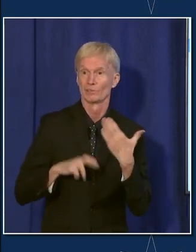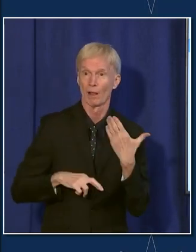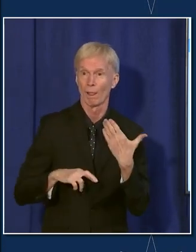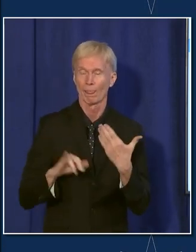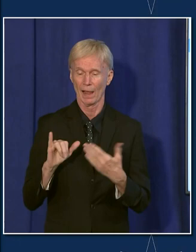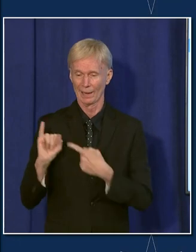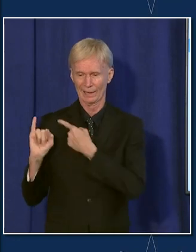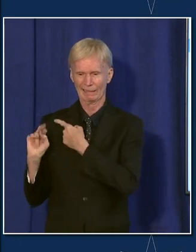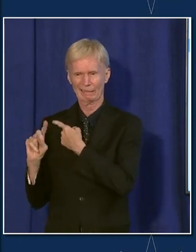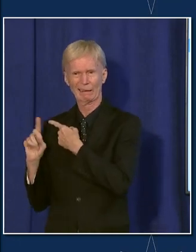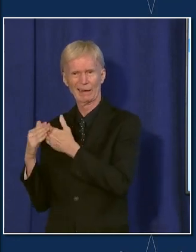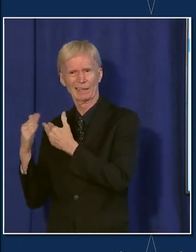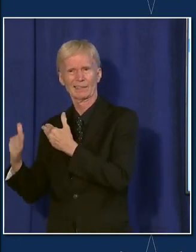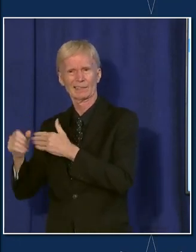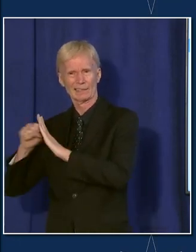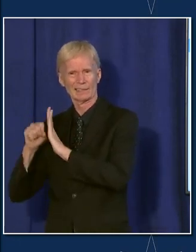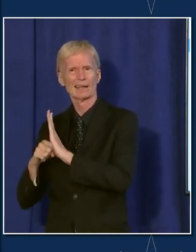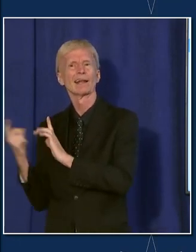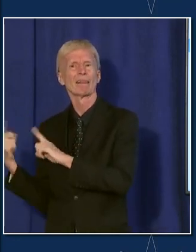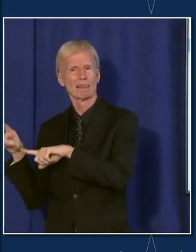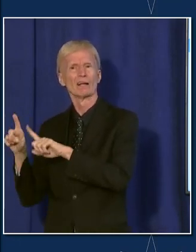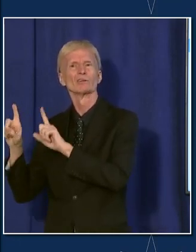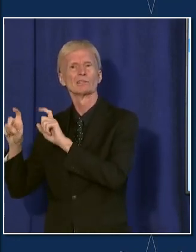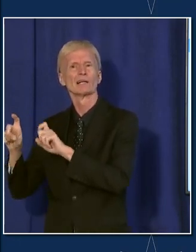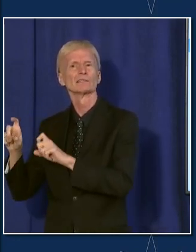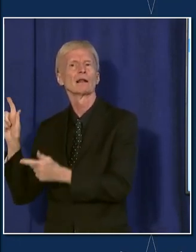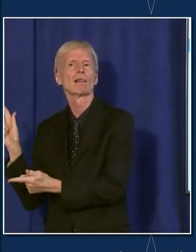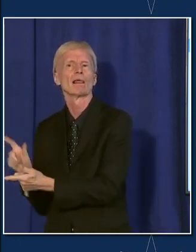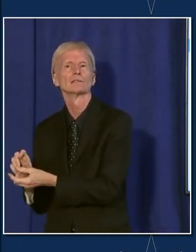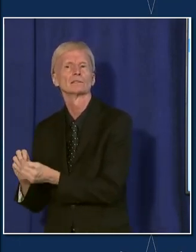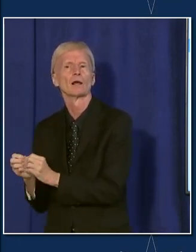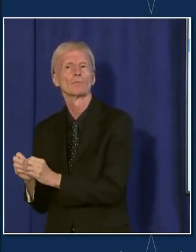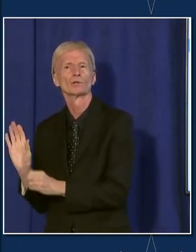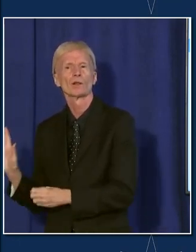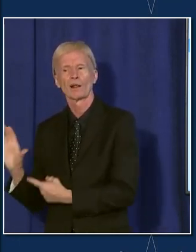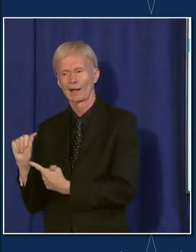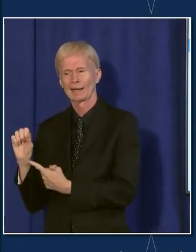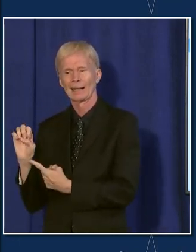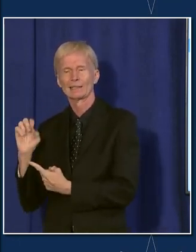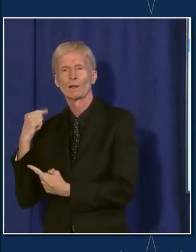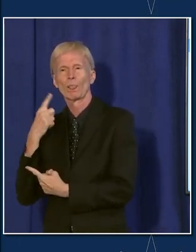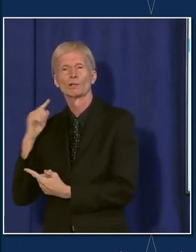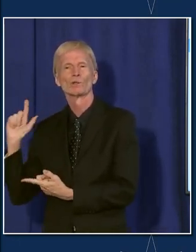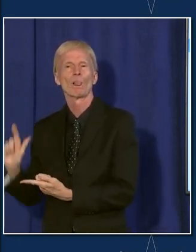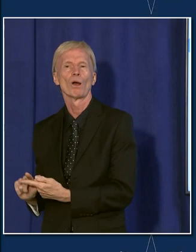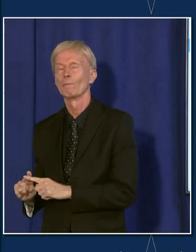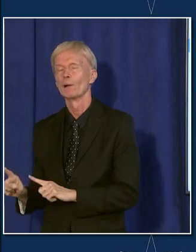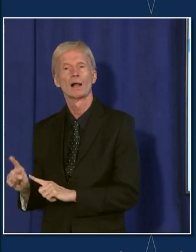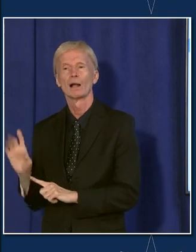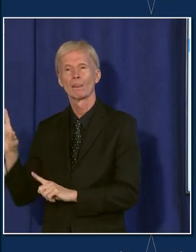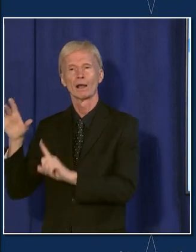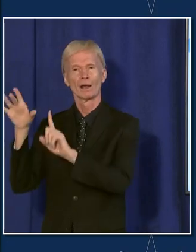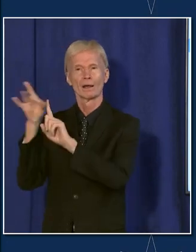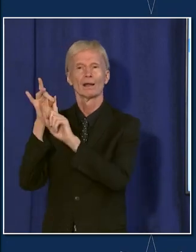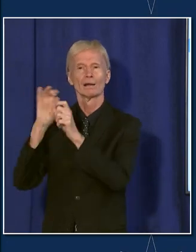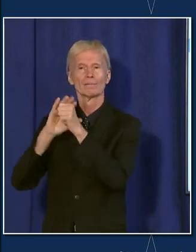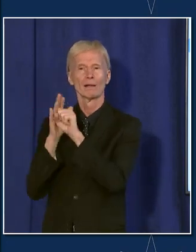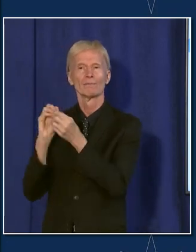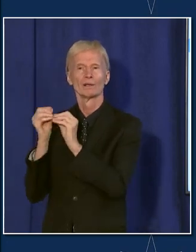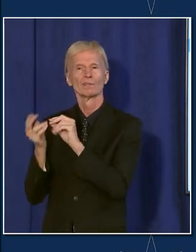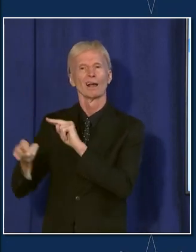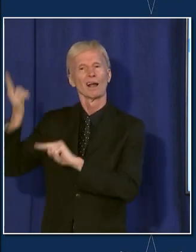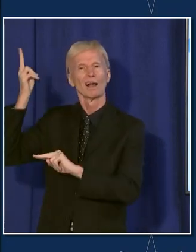Indiana next door, that is testing a whole lot less. So their case number looks lower, but their positivity rate is really high.